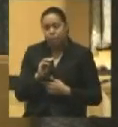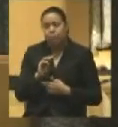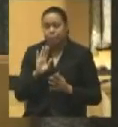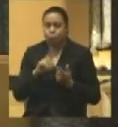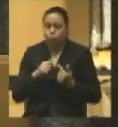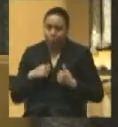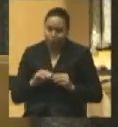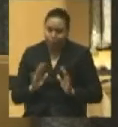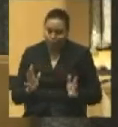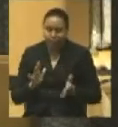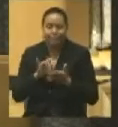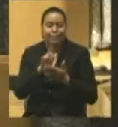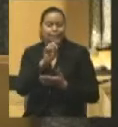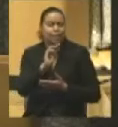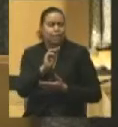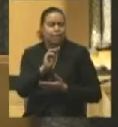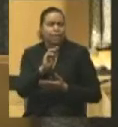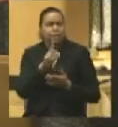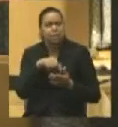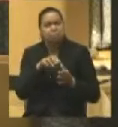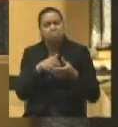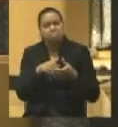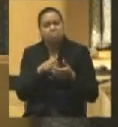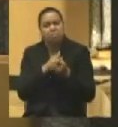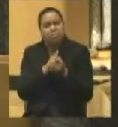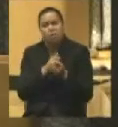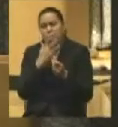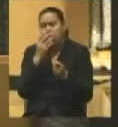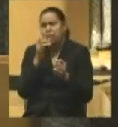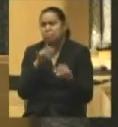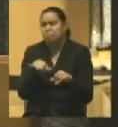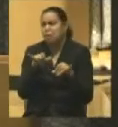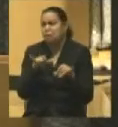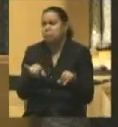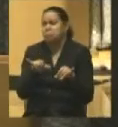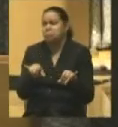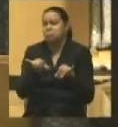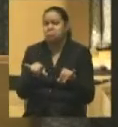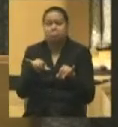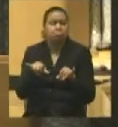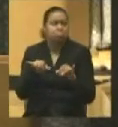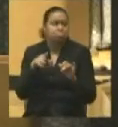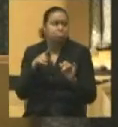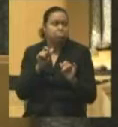to me what's obvious, that the Democrats were following a fairly common pattern of giving the